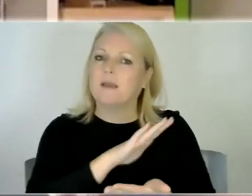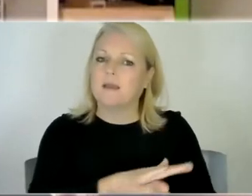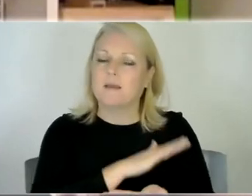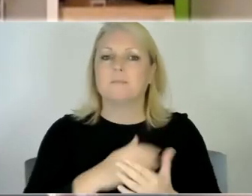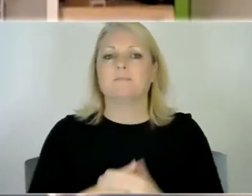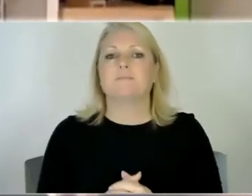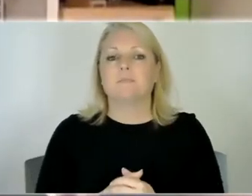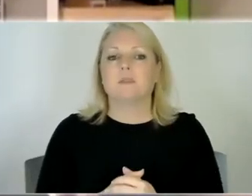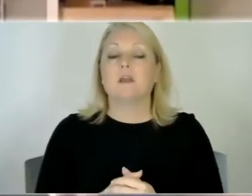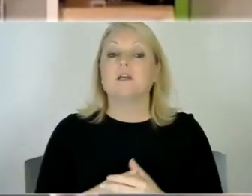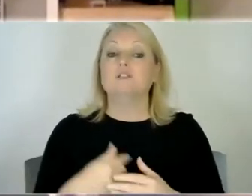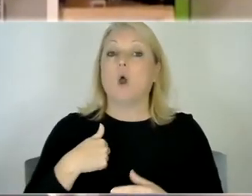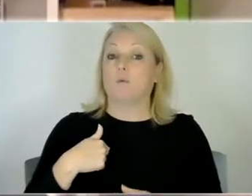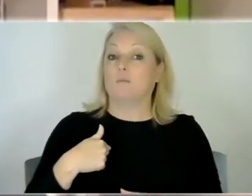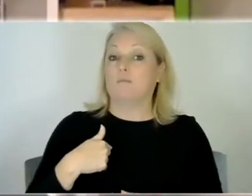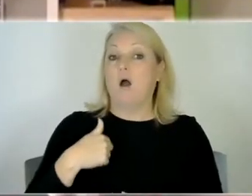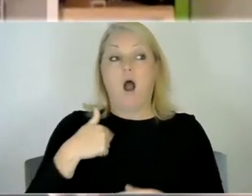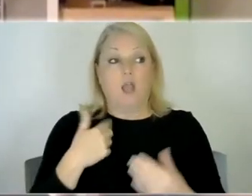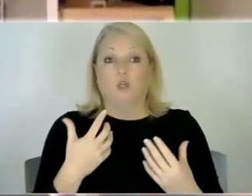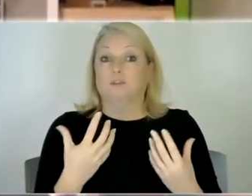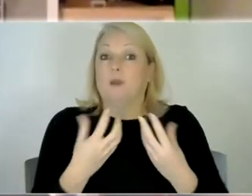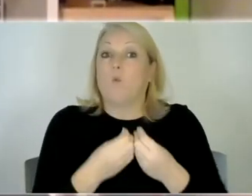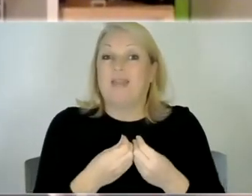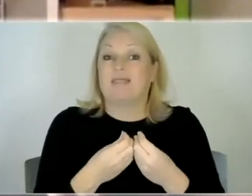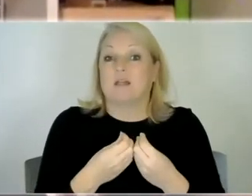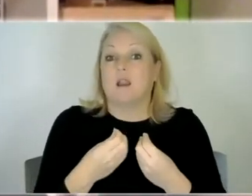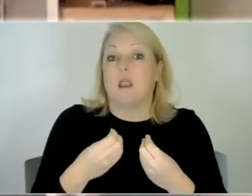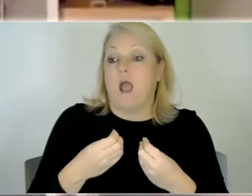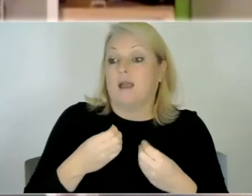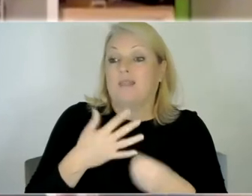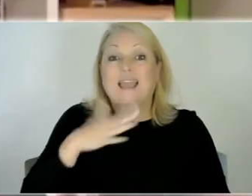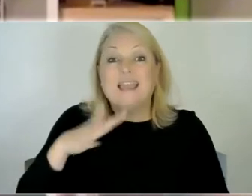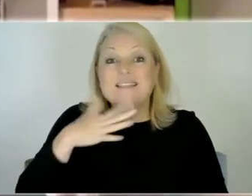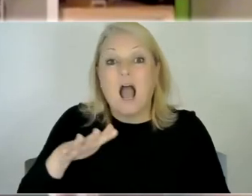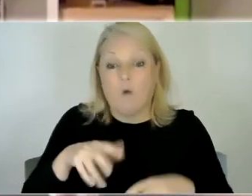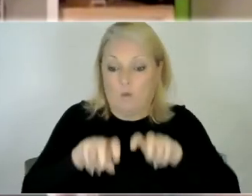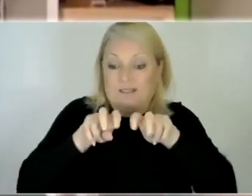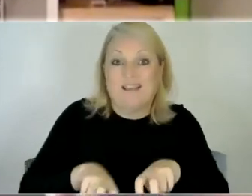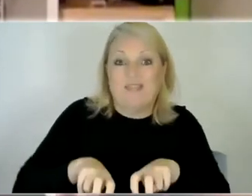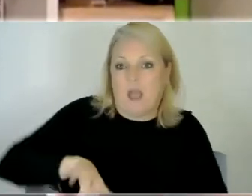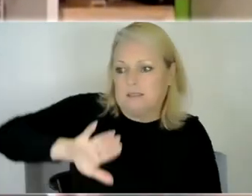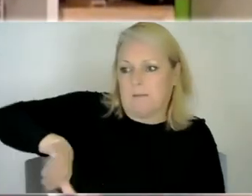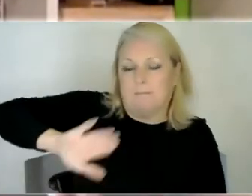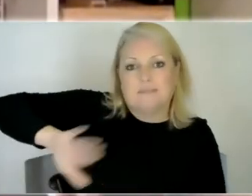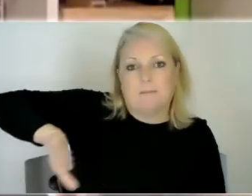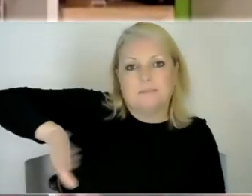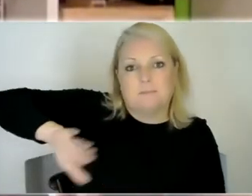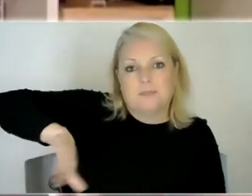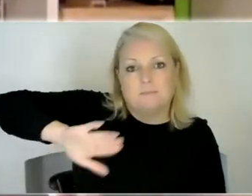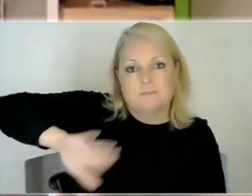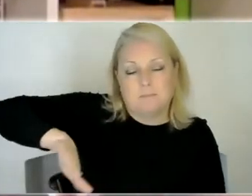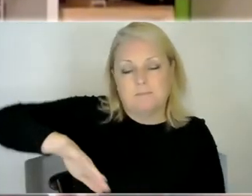so i used to join in with him i used to sit next to the radiator and tap it i used to you know with no expectations and no